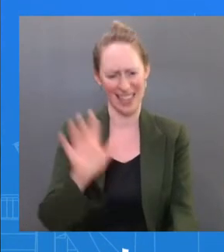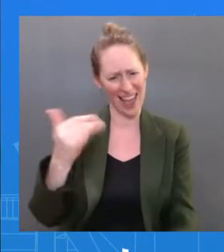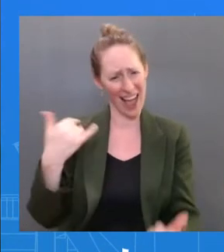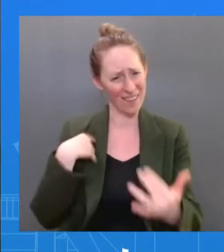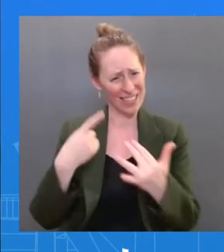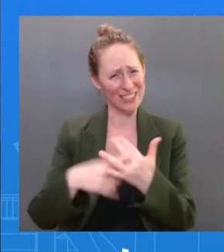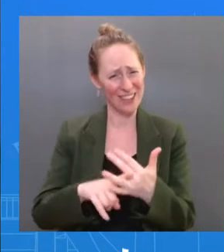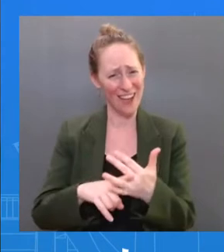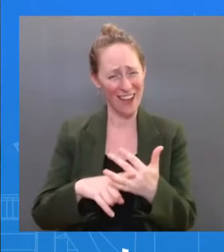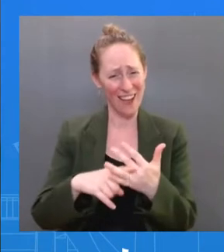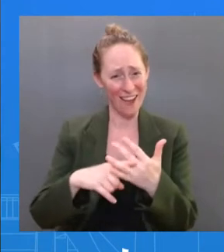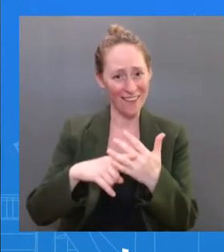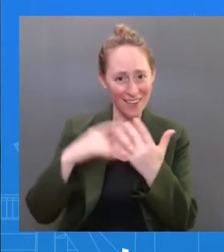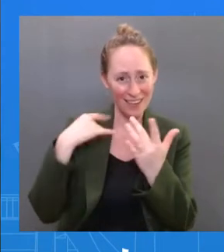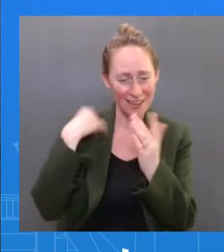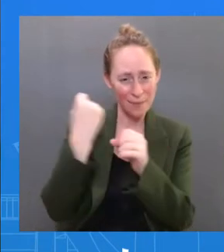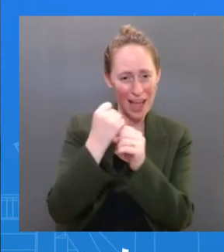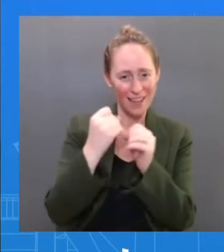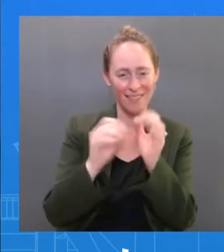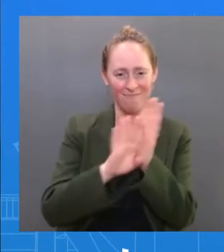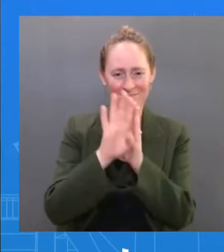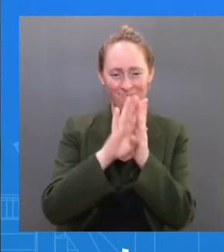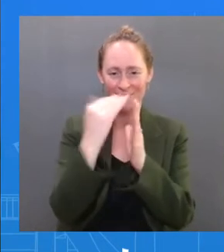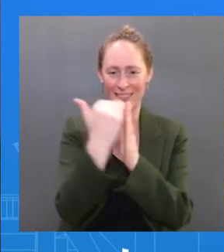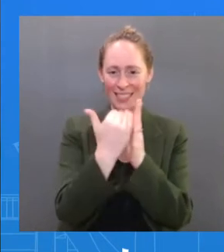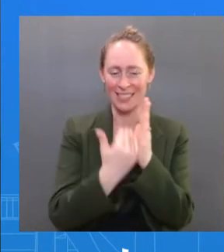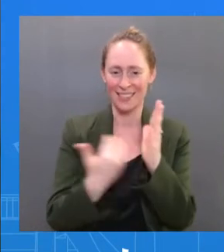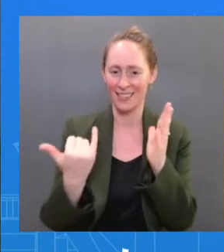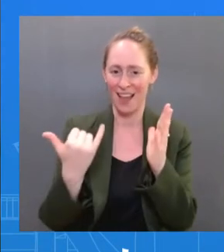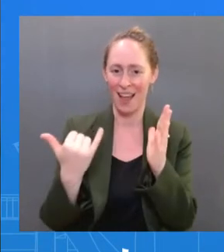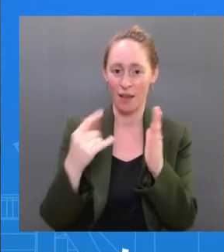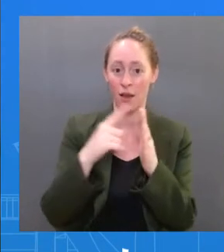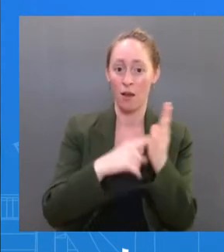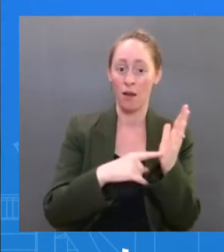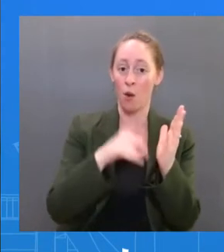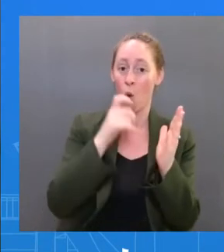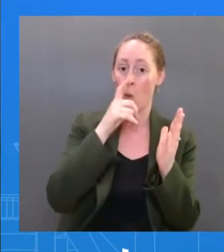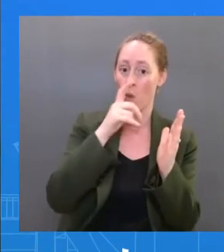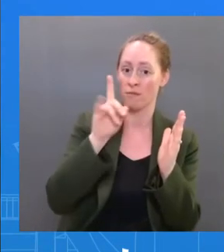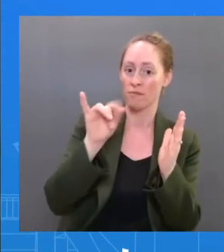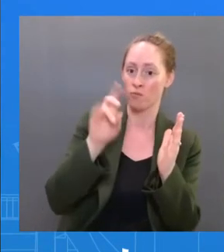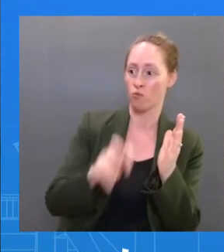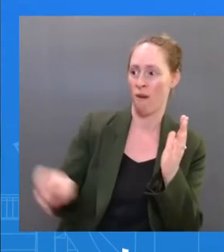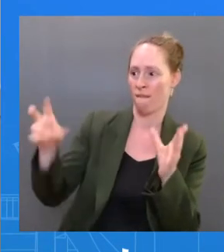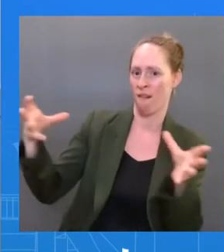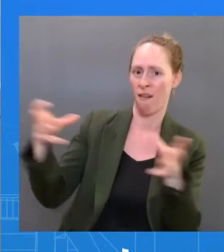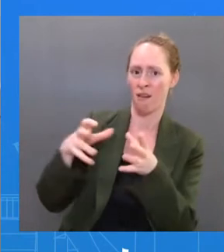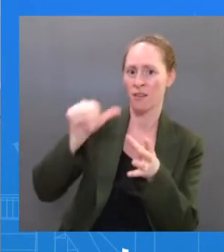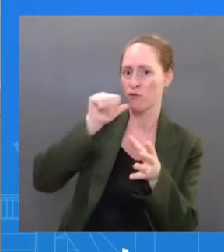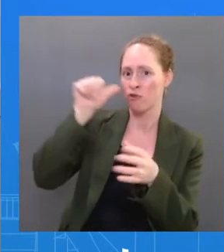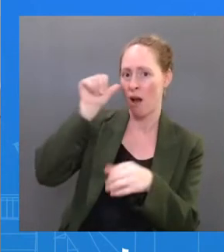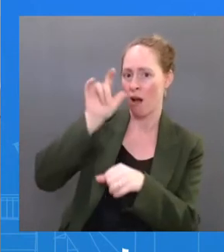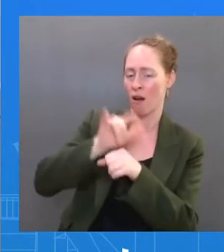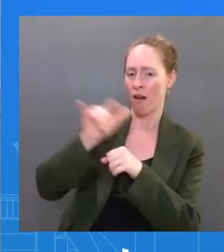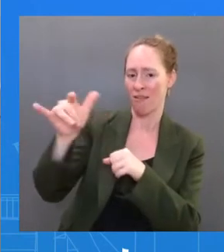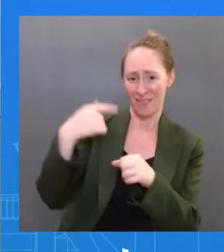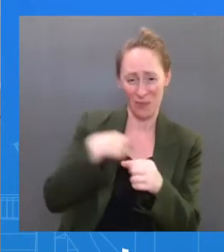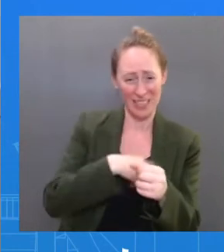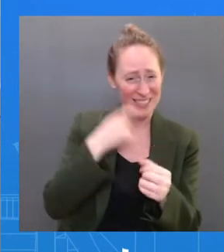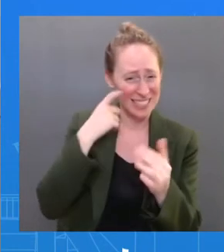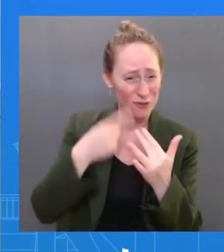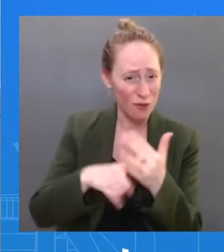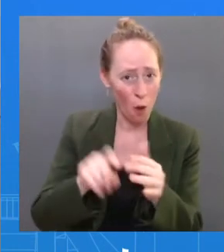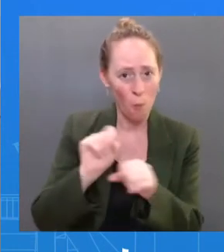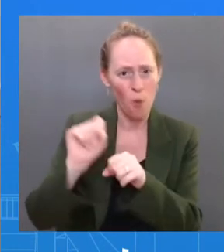members that traveled with him yesterday. But we're just starting out our process right now. The anyone else at the White House tested